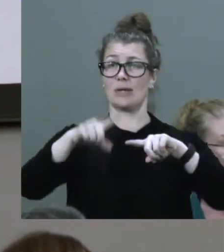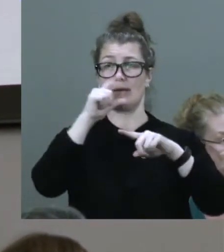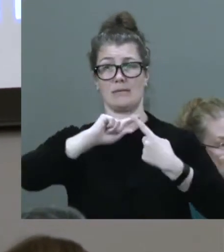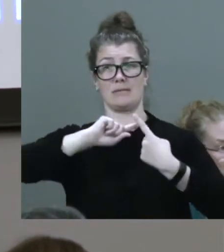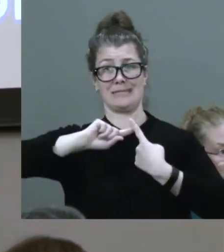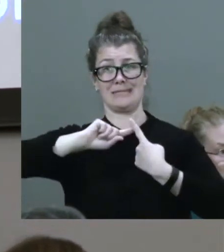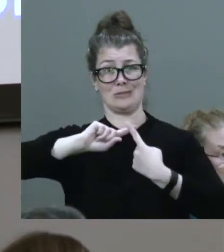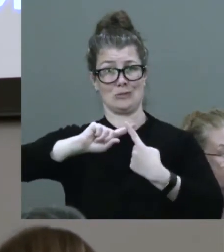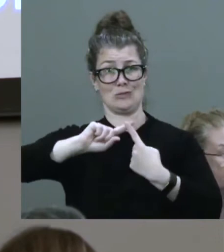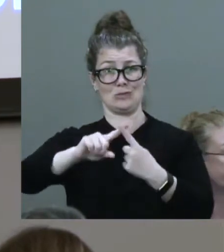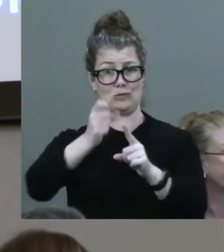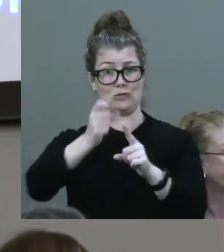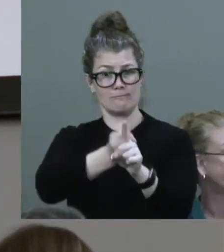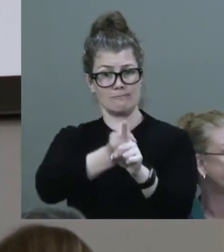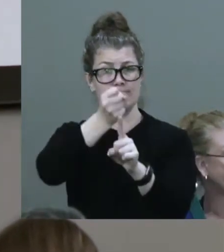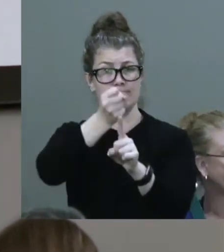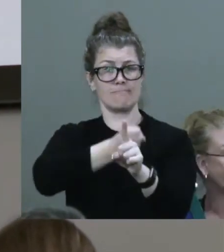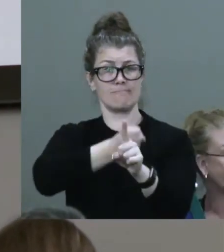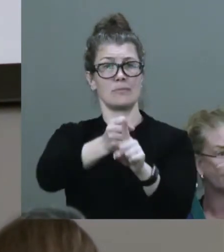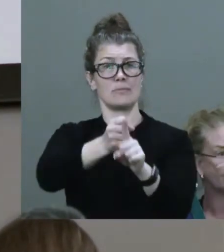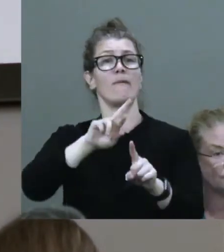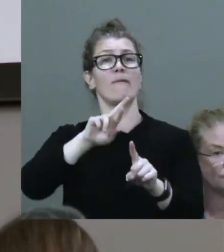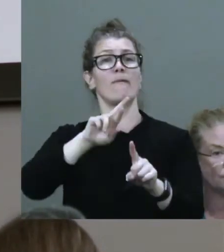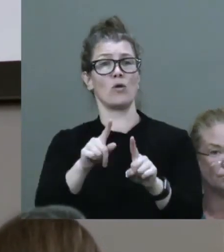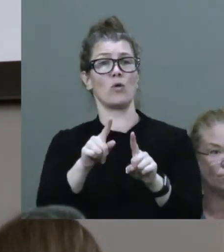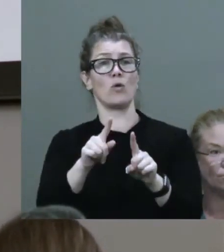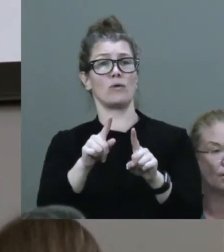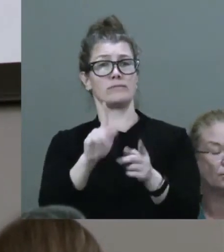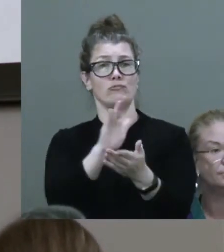to fight for the realisation of.